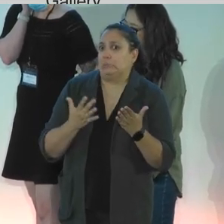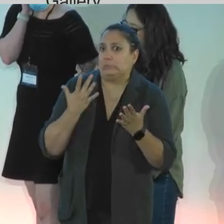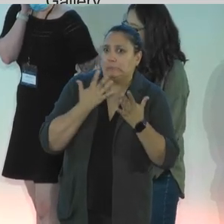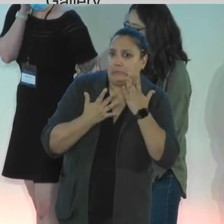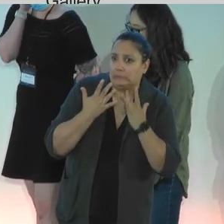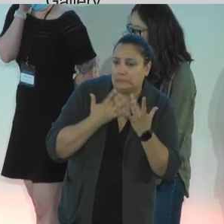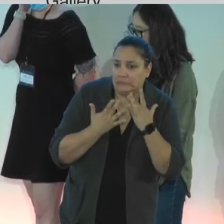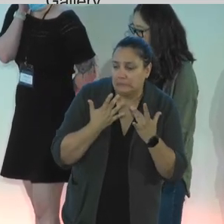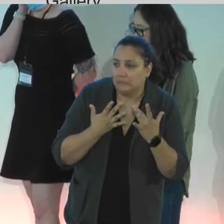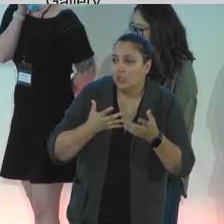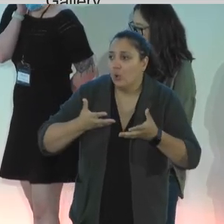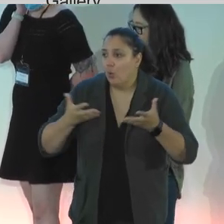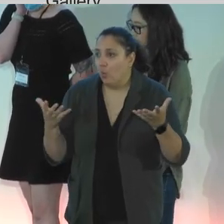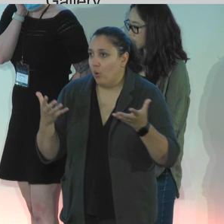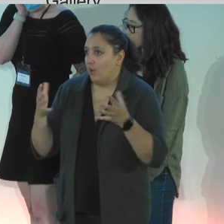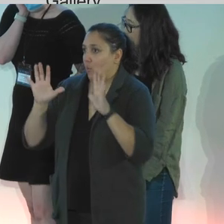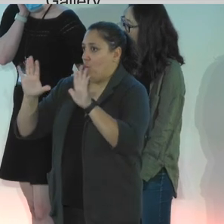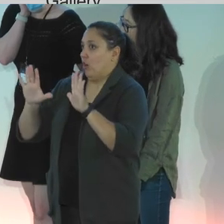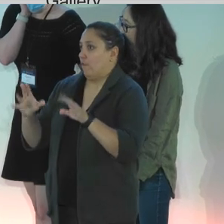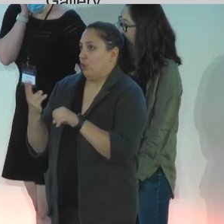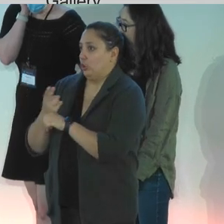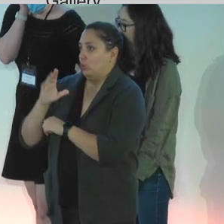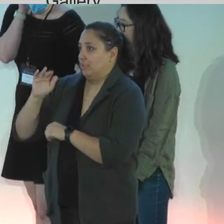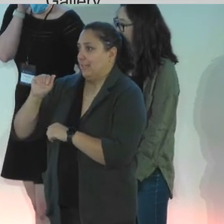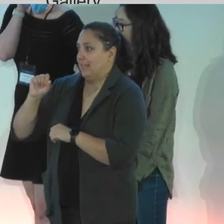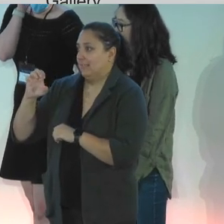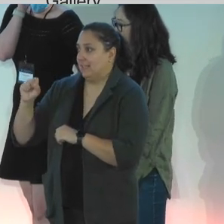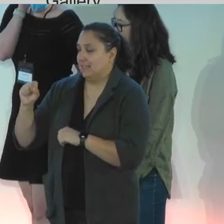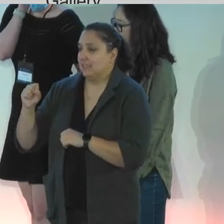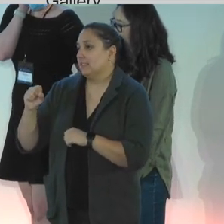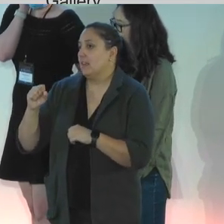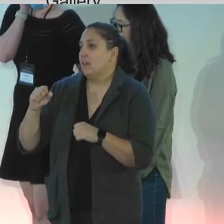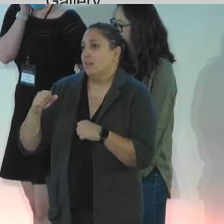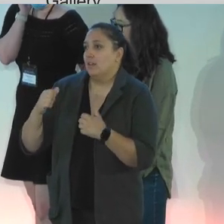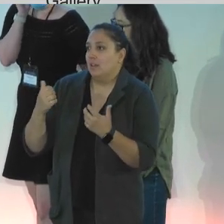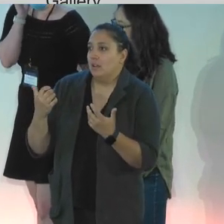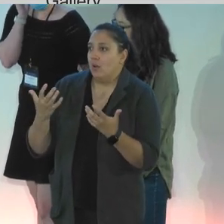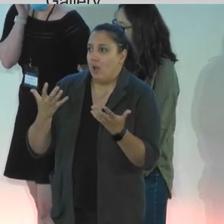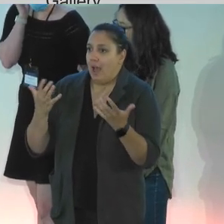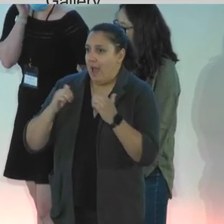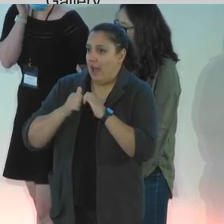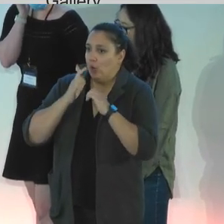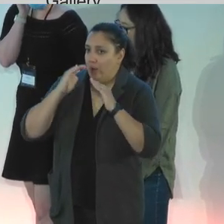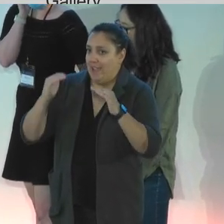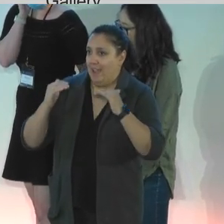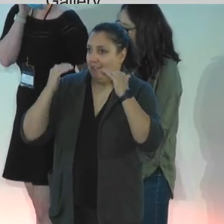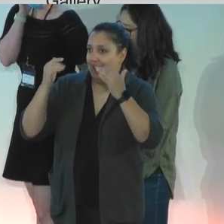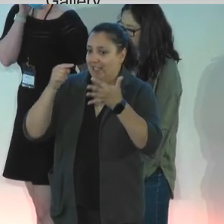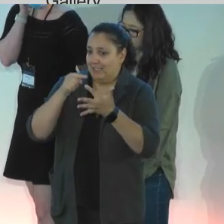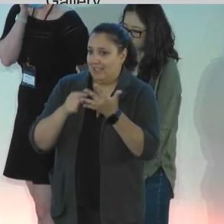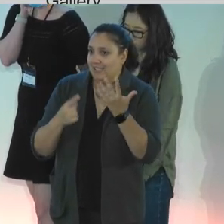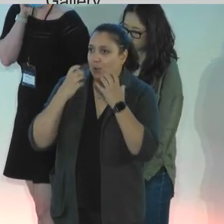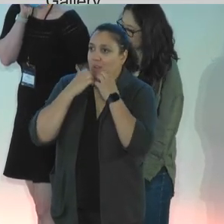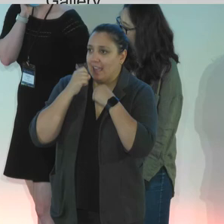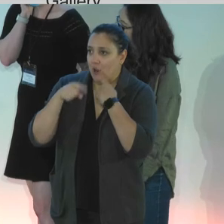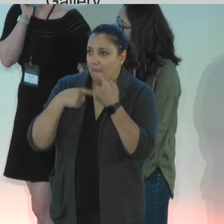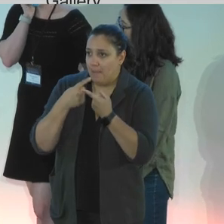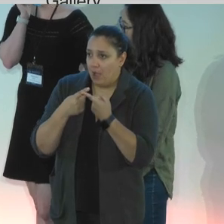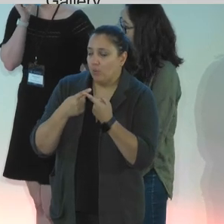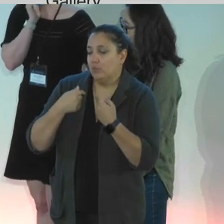some of the incredible use cases are, and what do we need to do to advance the things that we care about. So, I will be doing that.